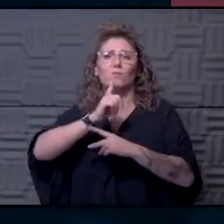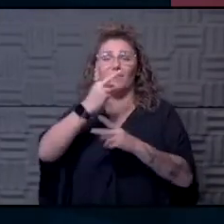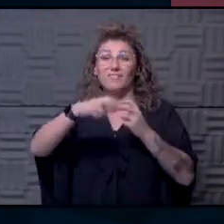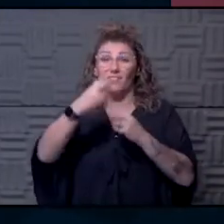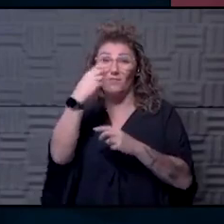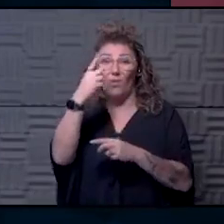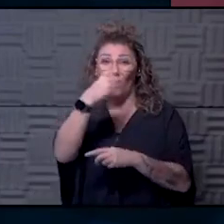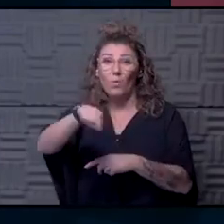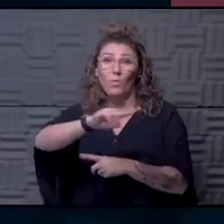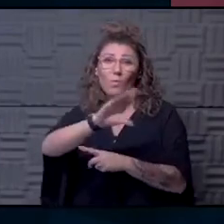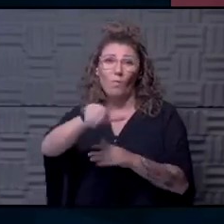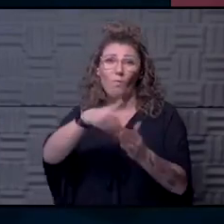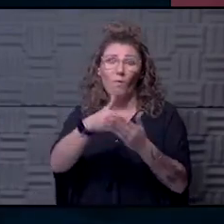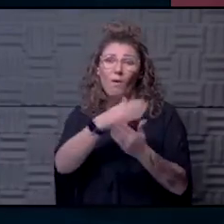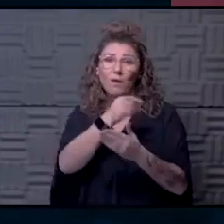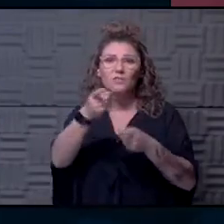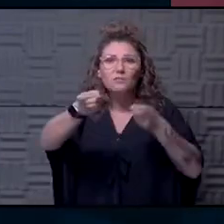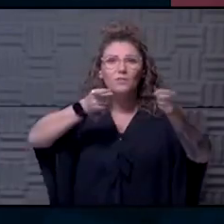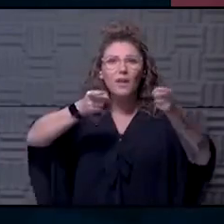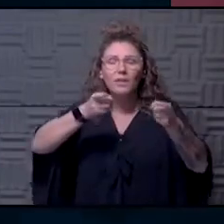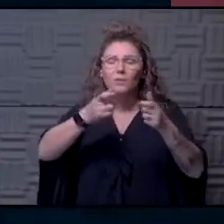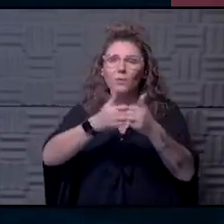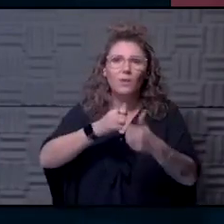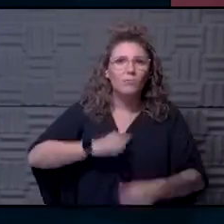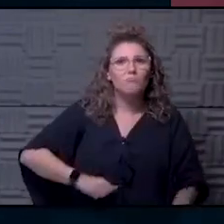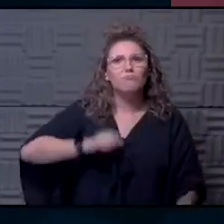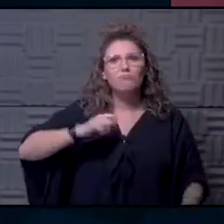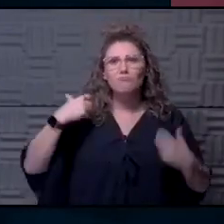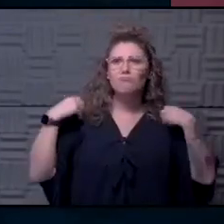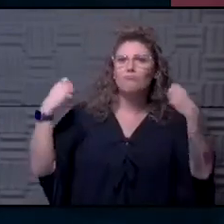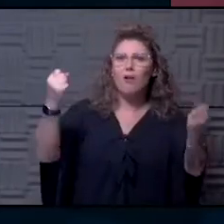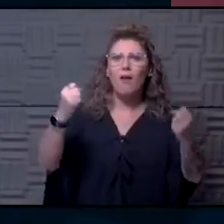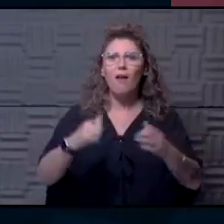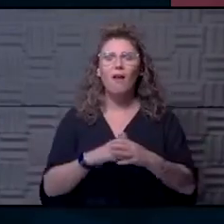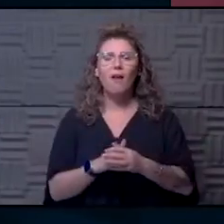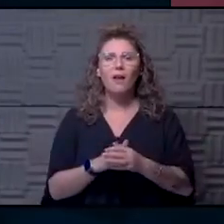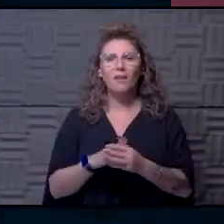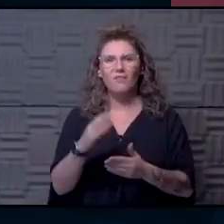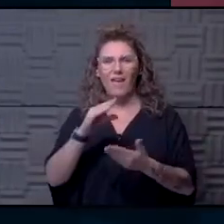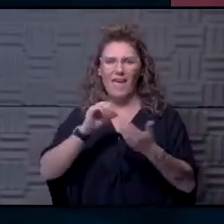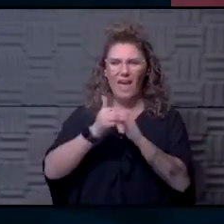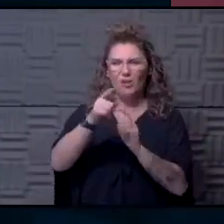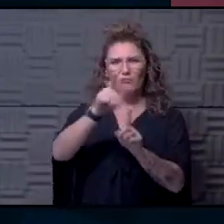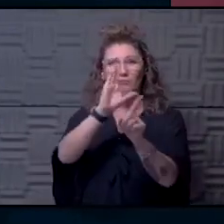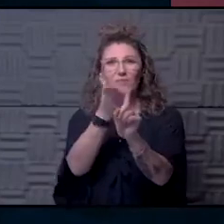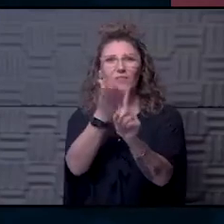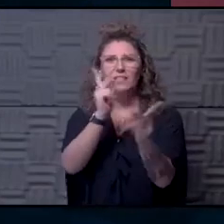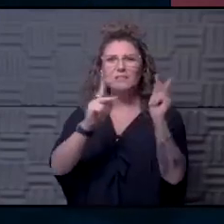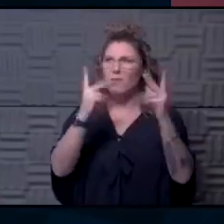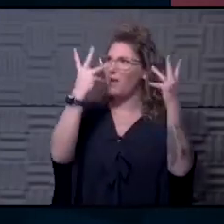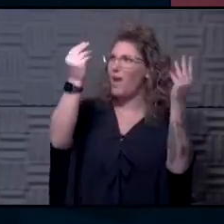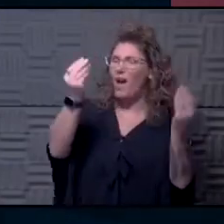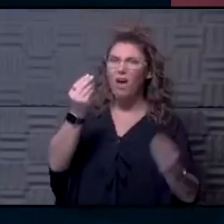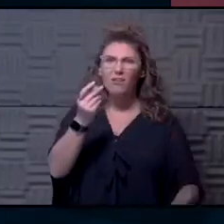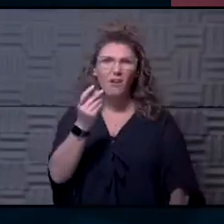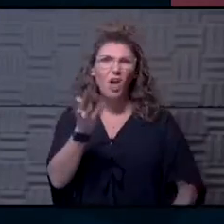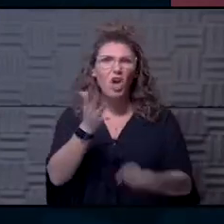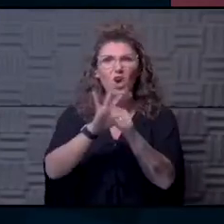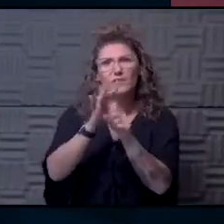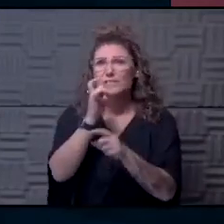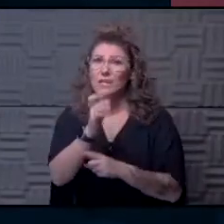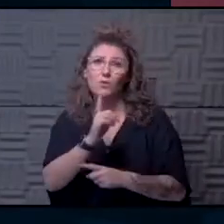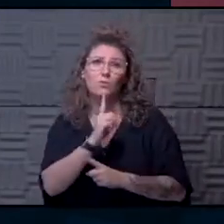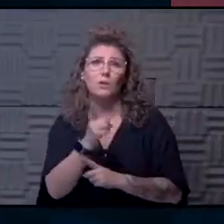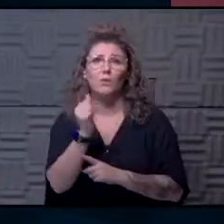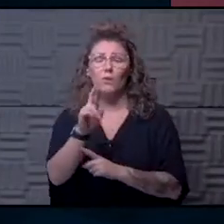for y'all and you've handled it with such bravery. What are your thoughts? How do you convince people out there who still don't think COVID is real or